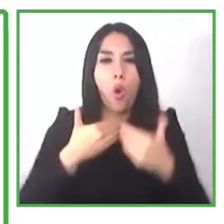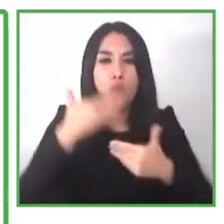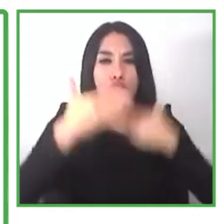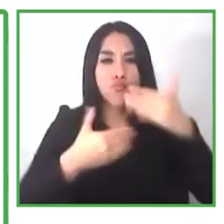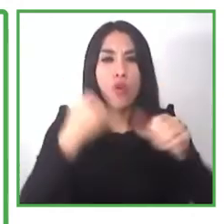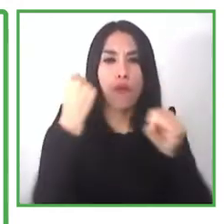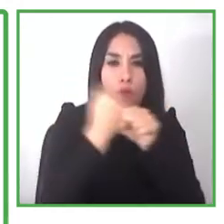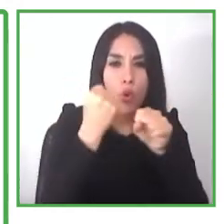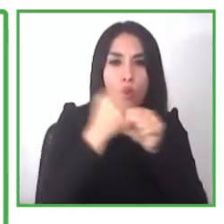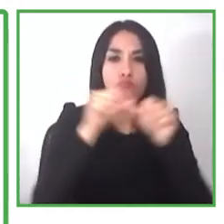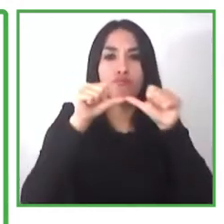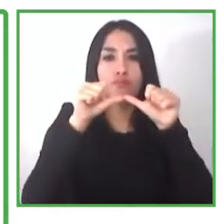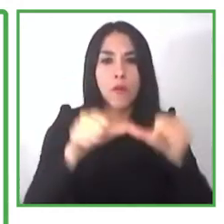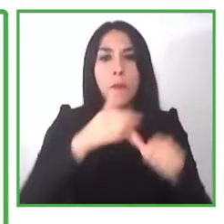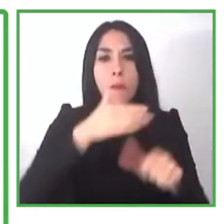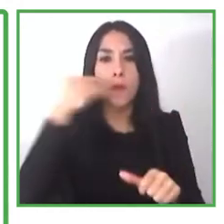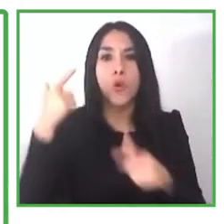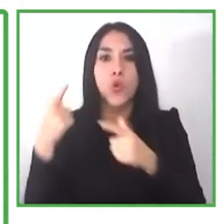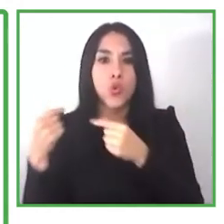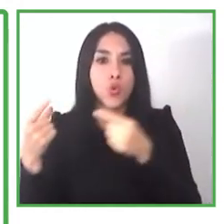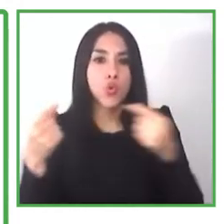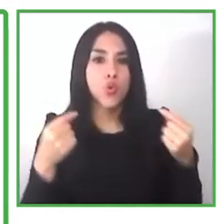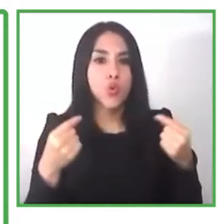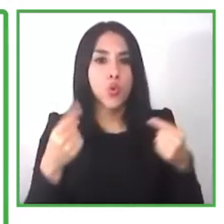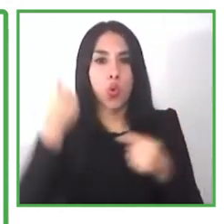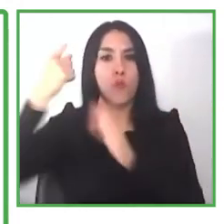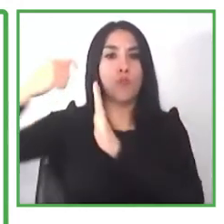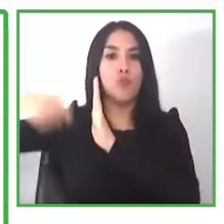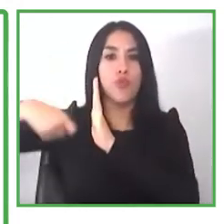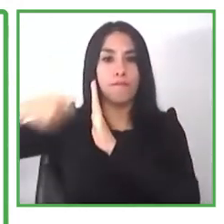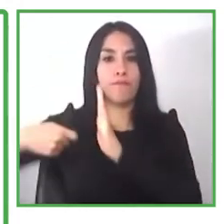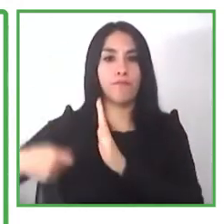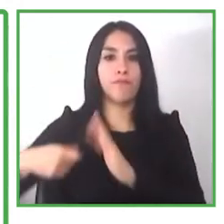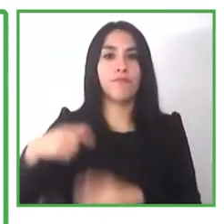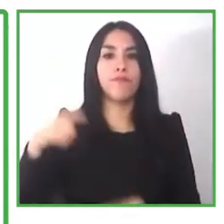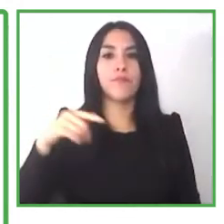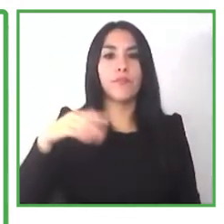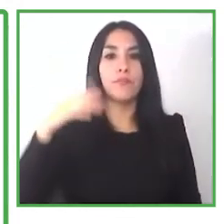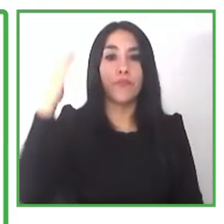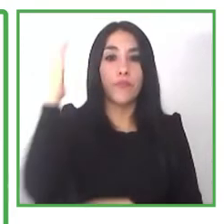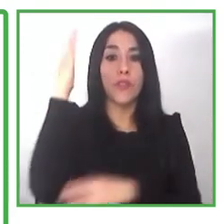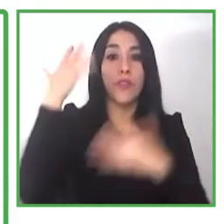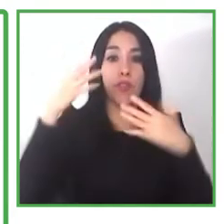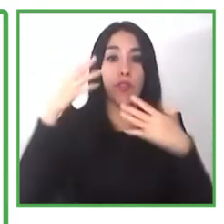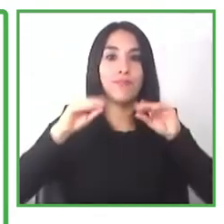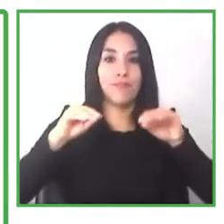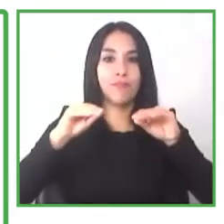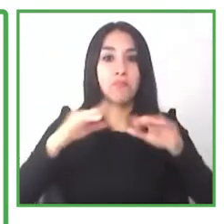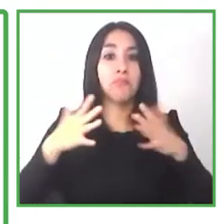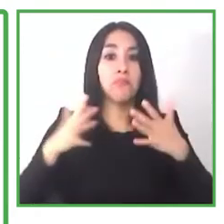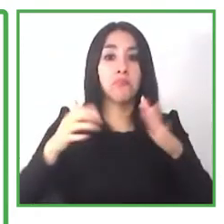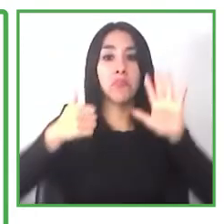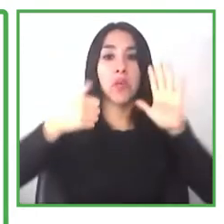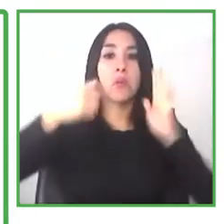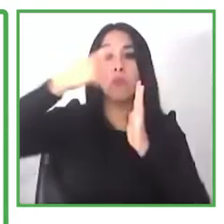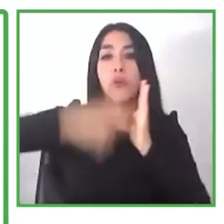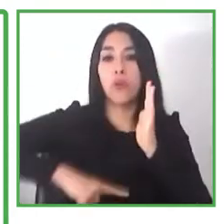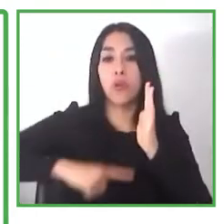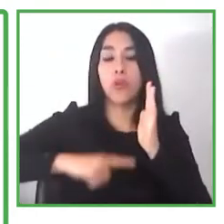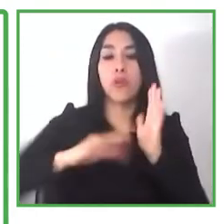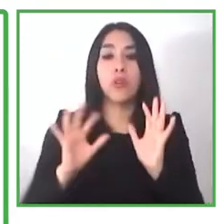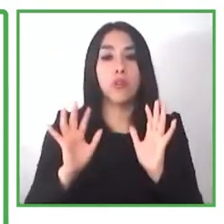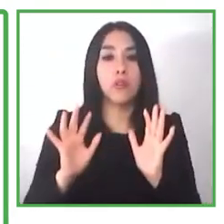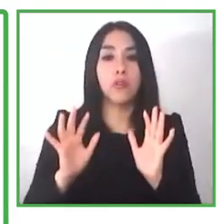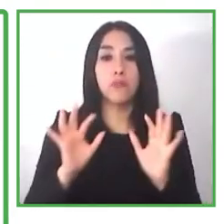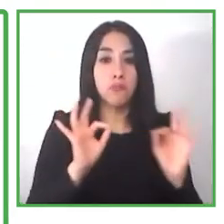program and um they found her a job an entry-level job doing basic admin work and